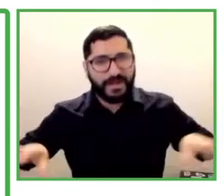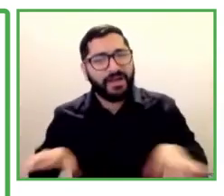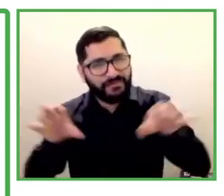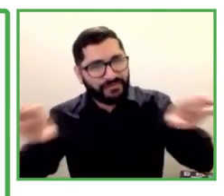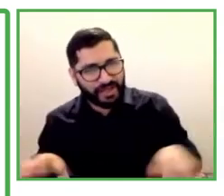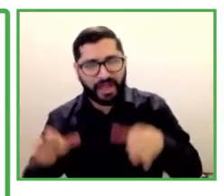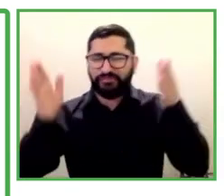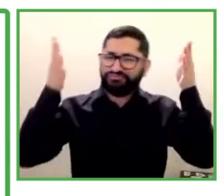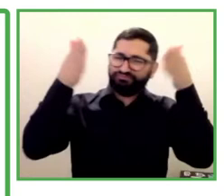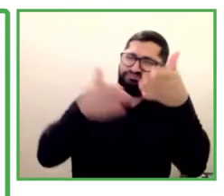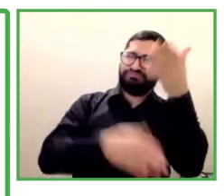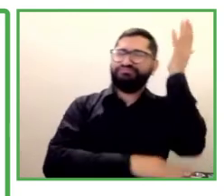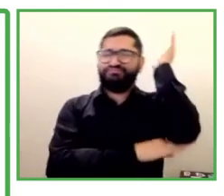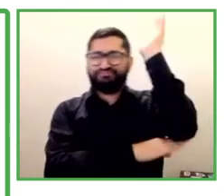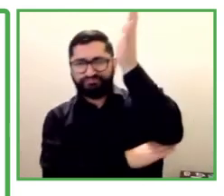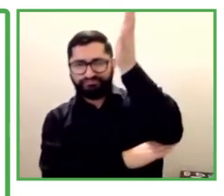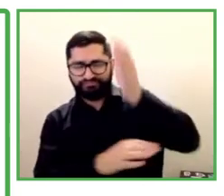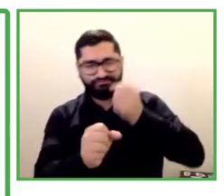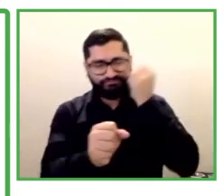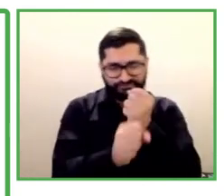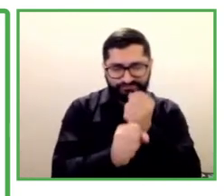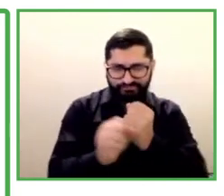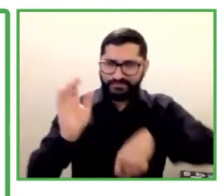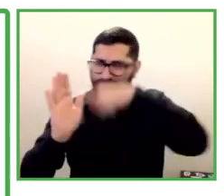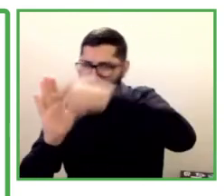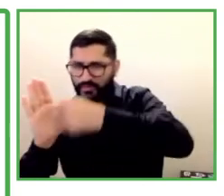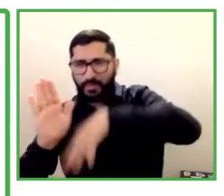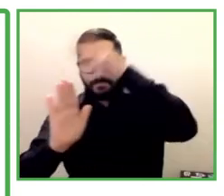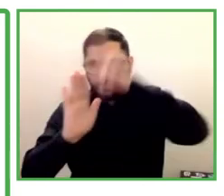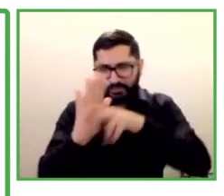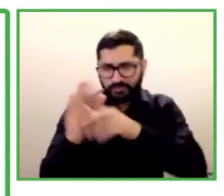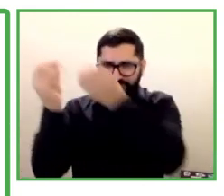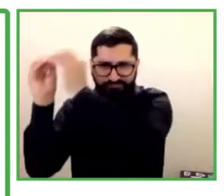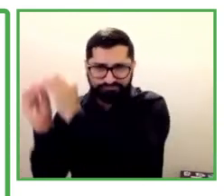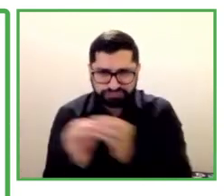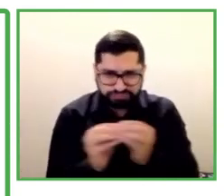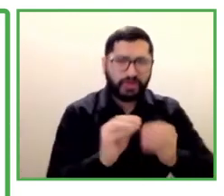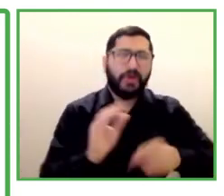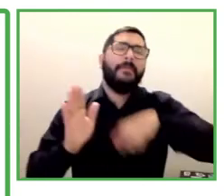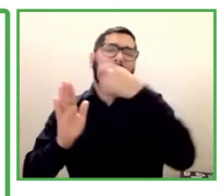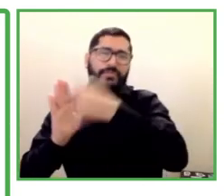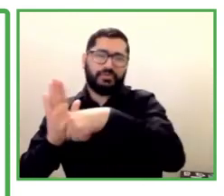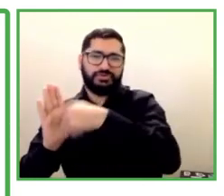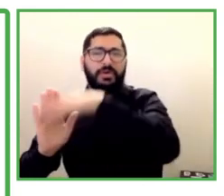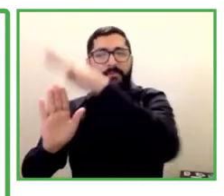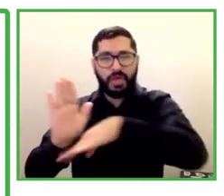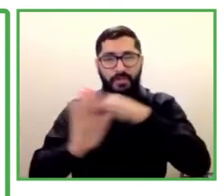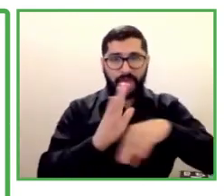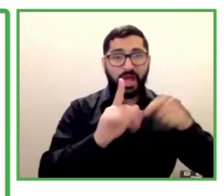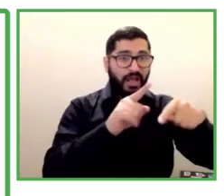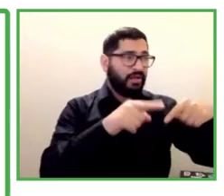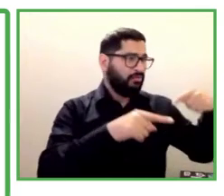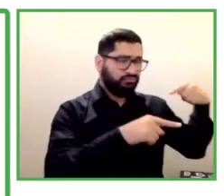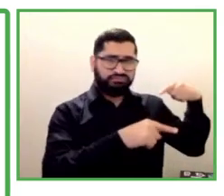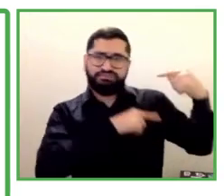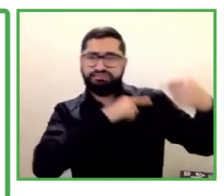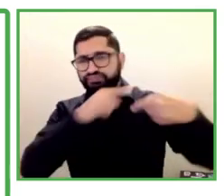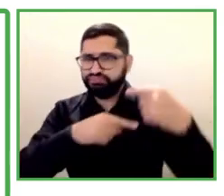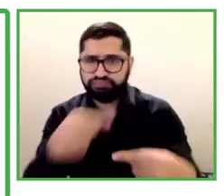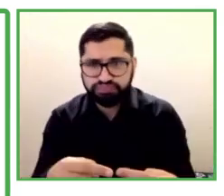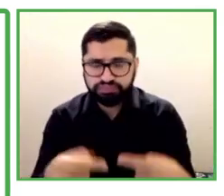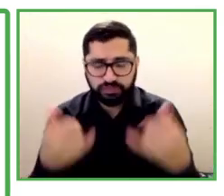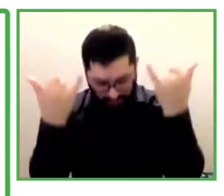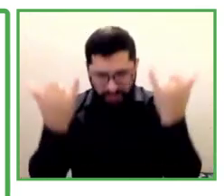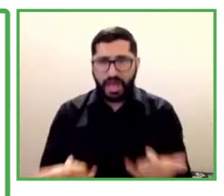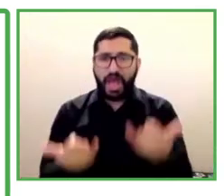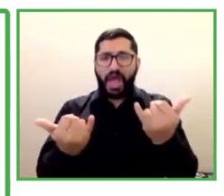generation in these territories. With this plan, accessibility promotion agents reach will drastically increase and